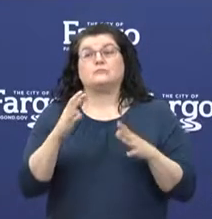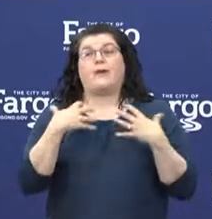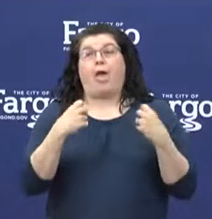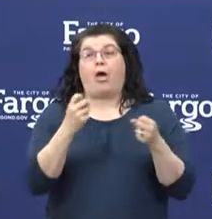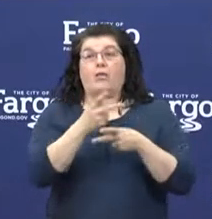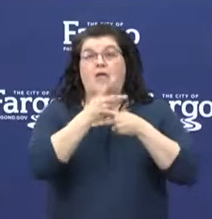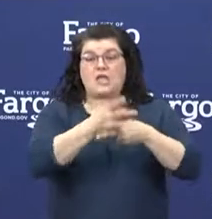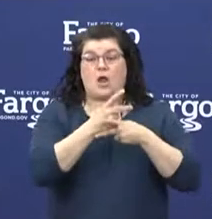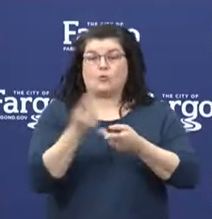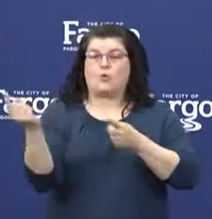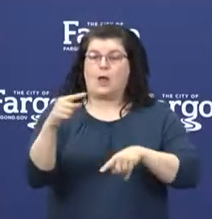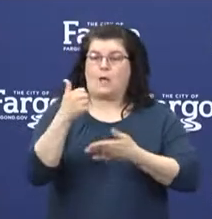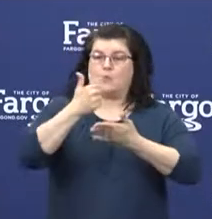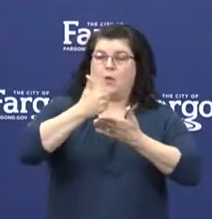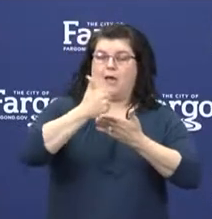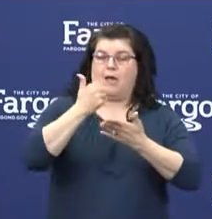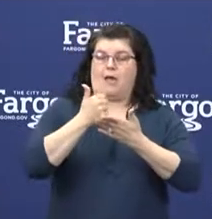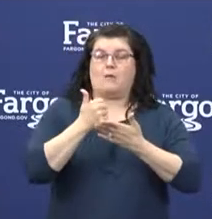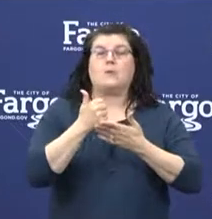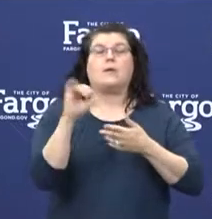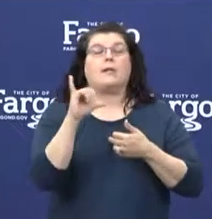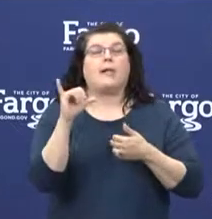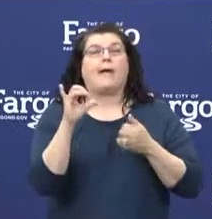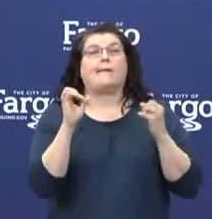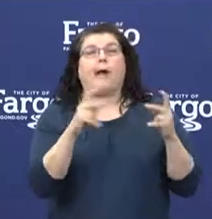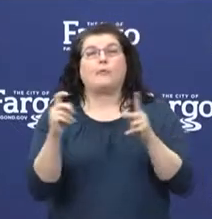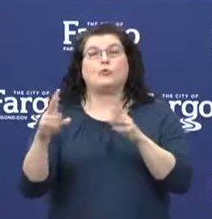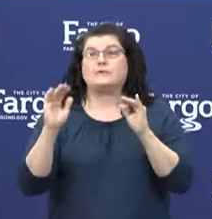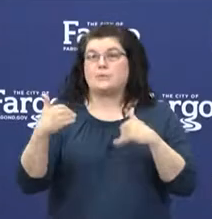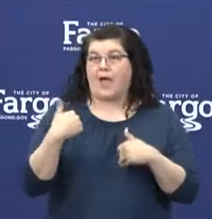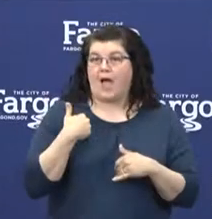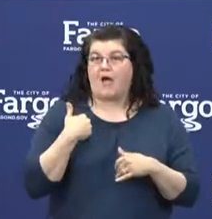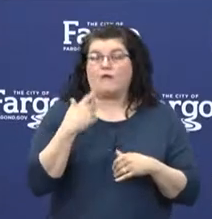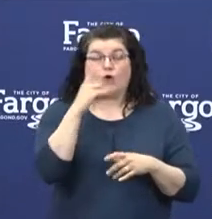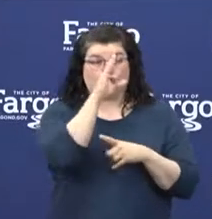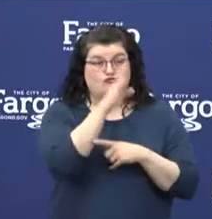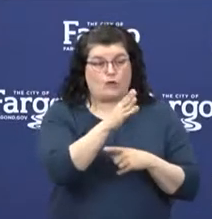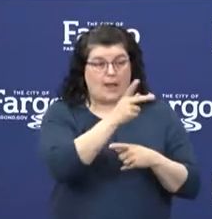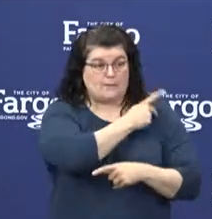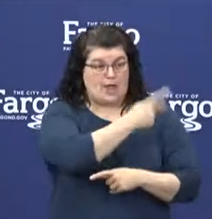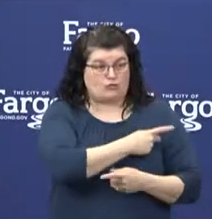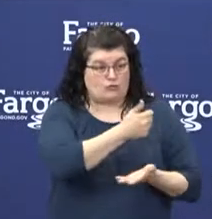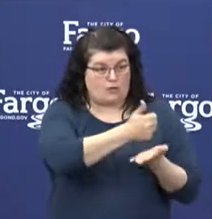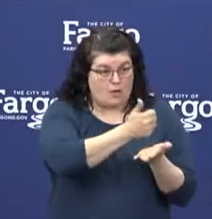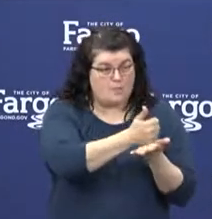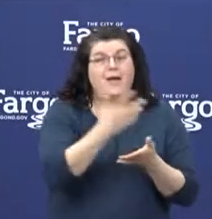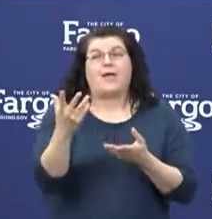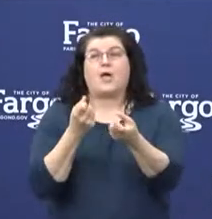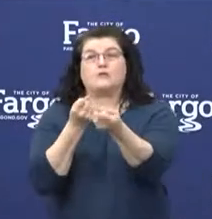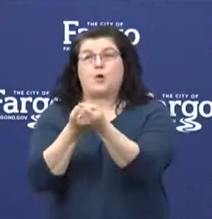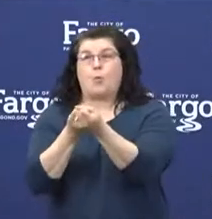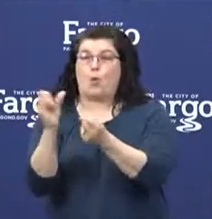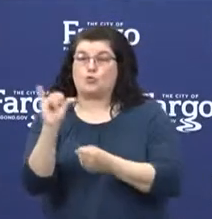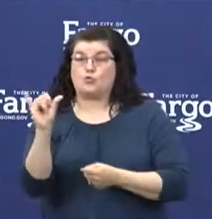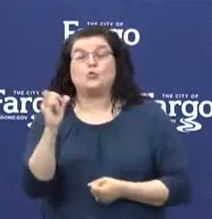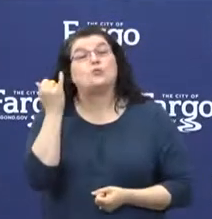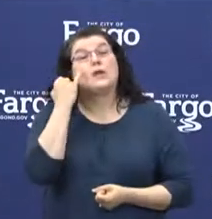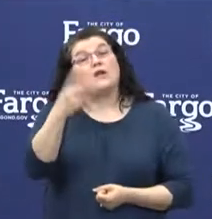care settings. Opportunities include both direct patient care and support roles. If you're interested